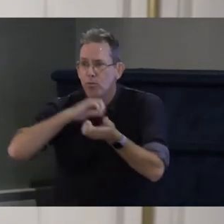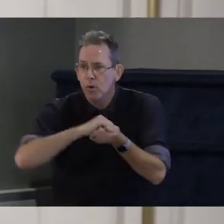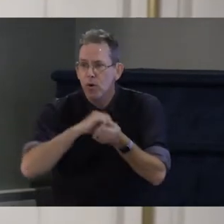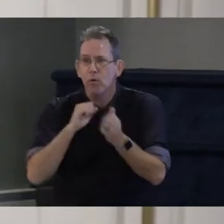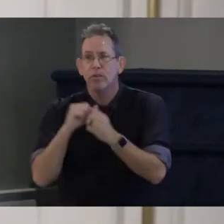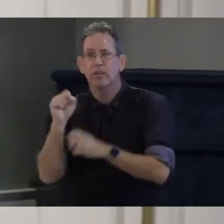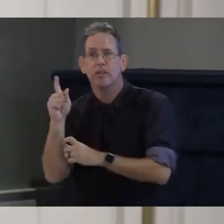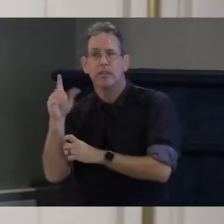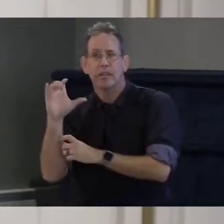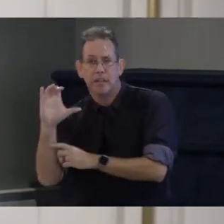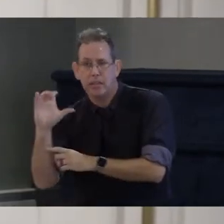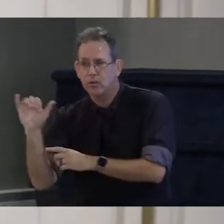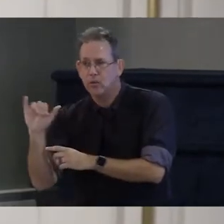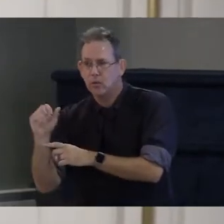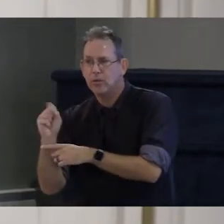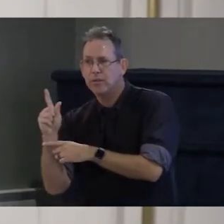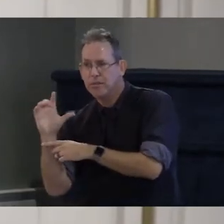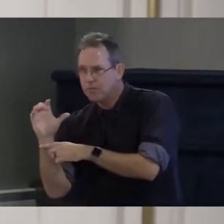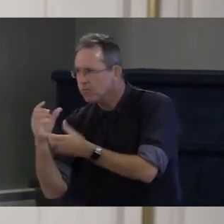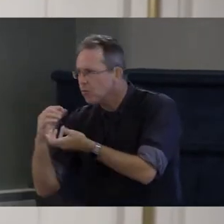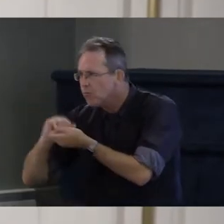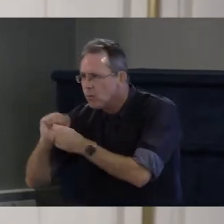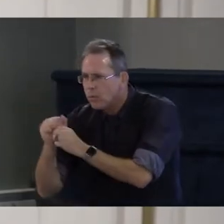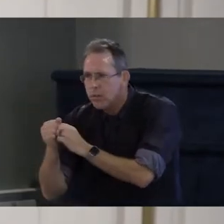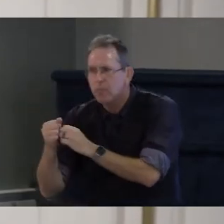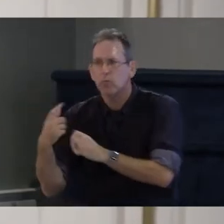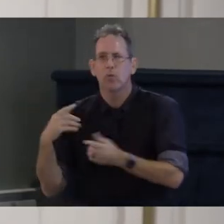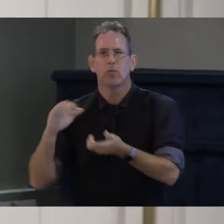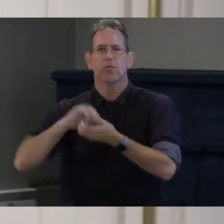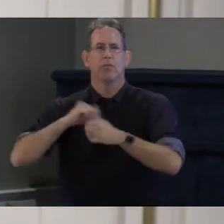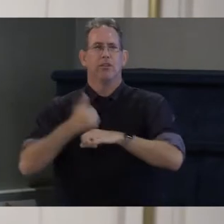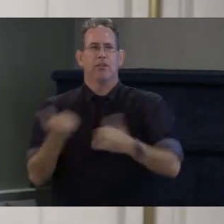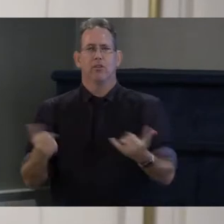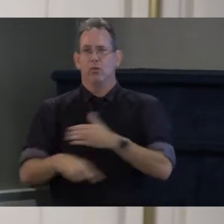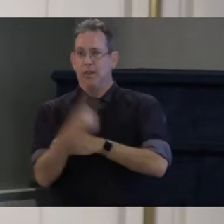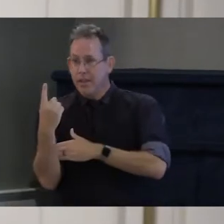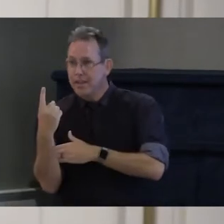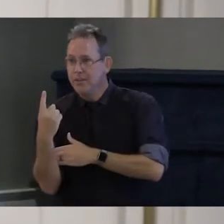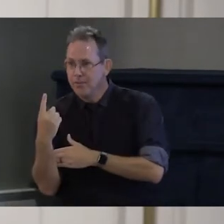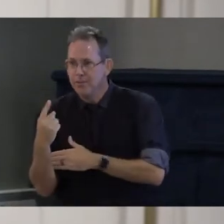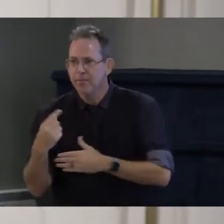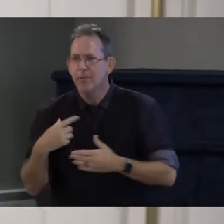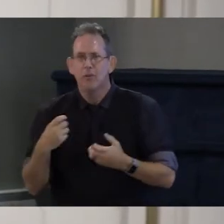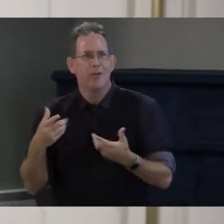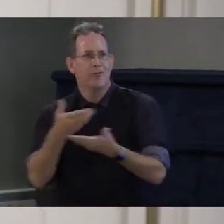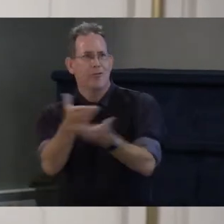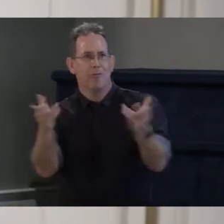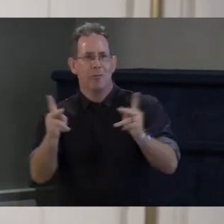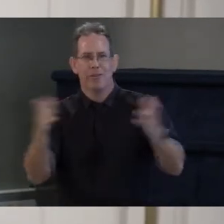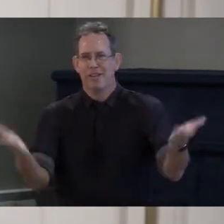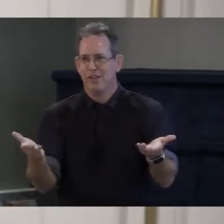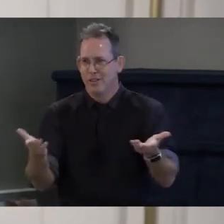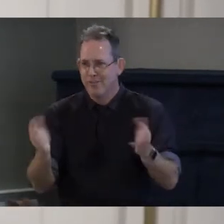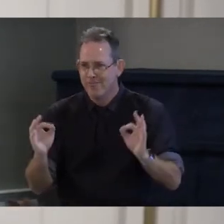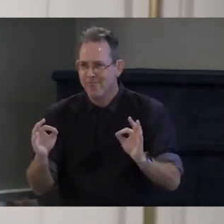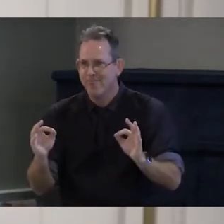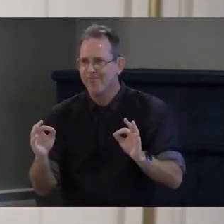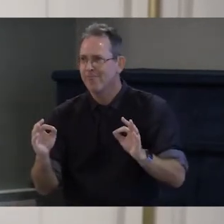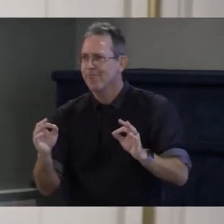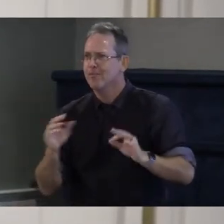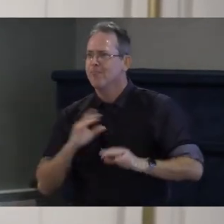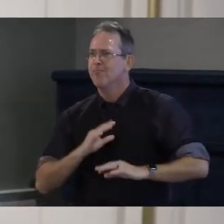so we chose today for those of us with disabilities and the deaf because it's an important part of our history